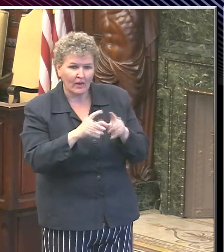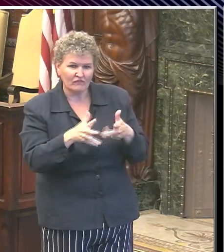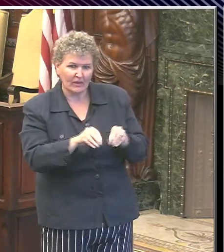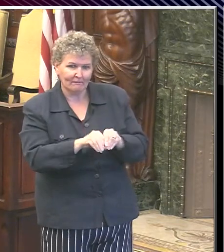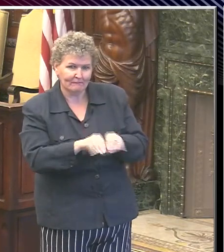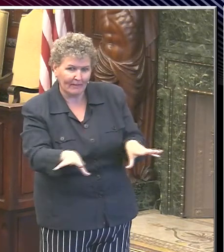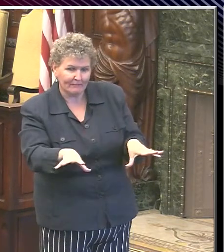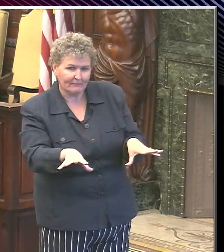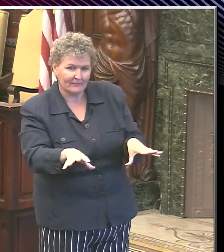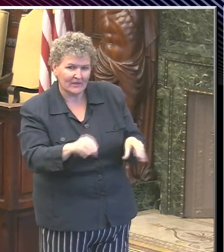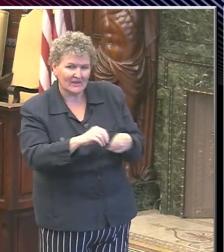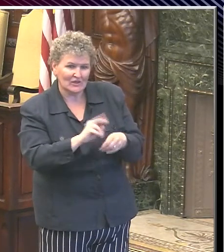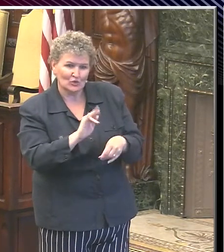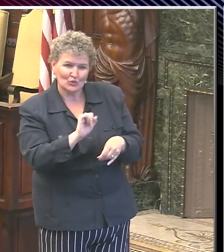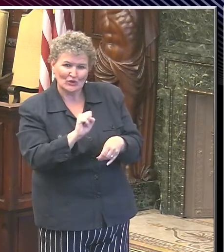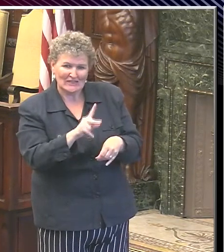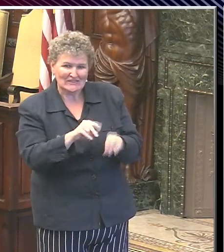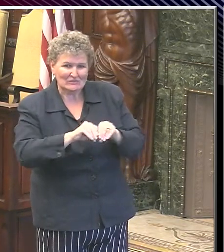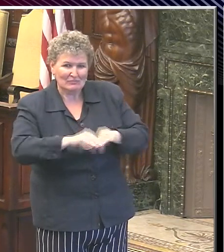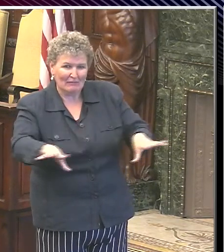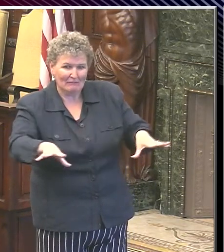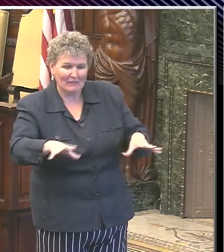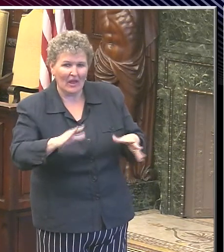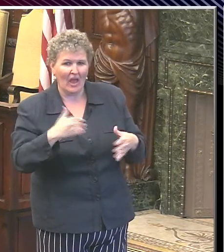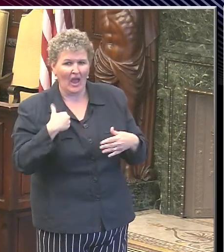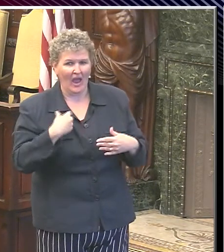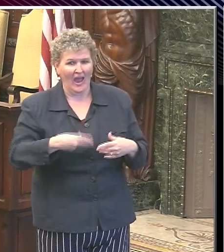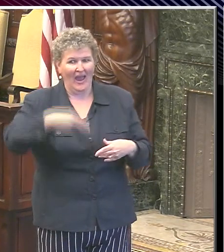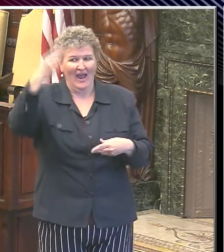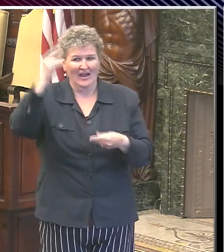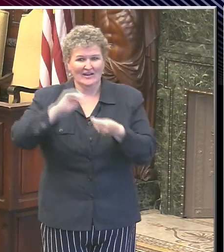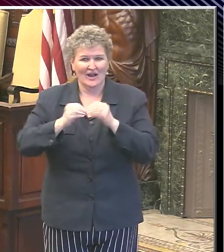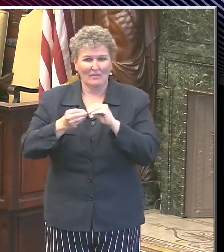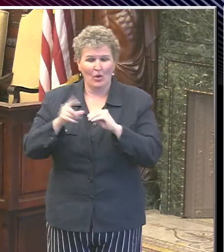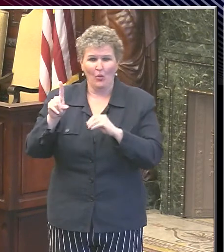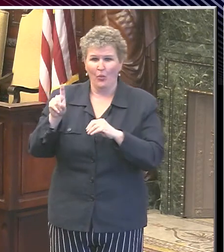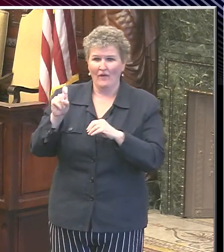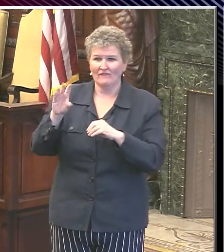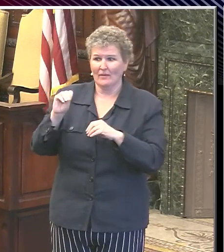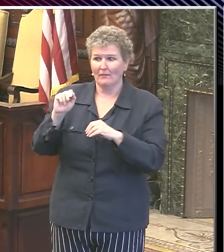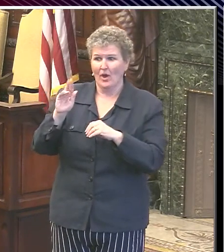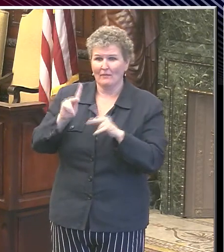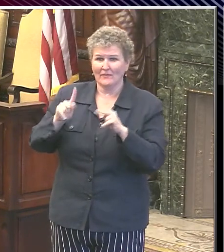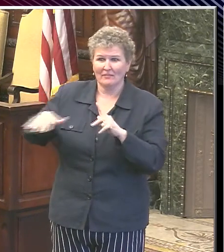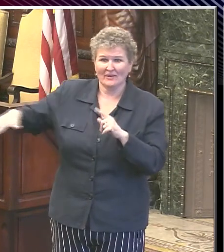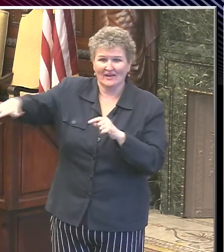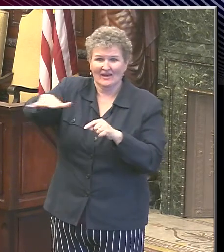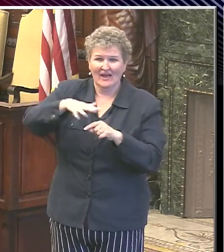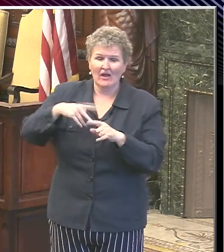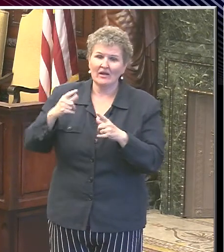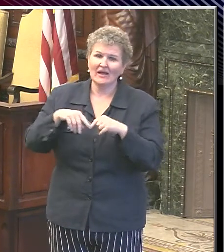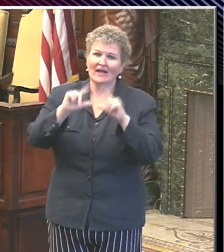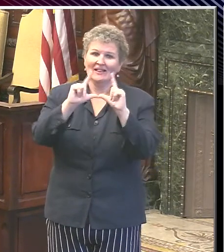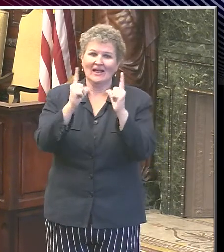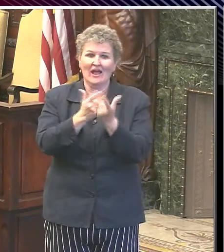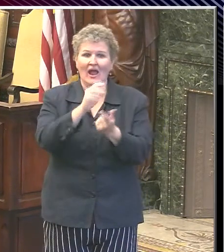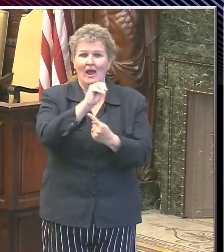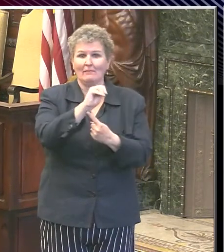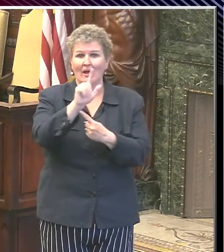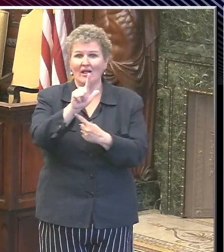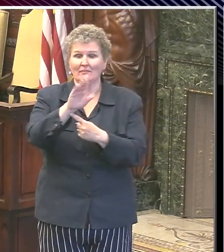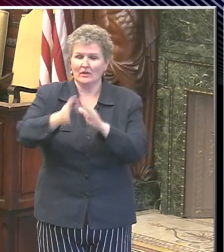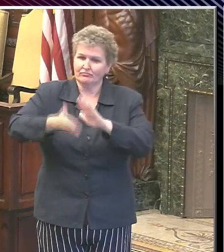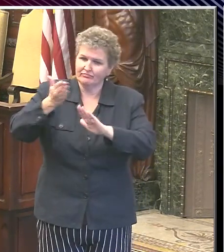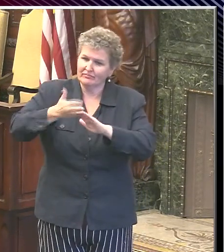around. We're a city of 1.5 million people. So the bigger question really is, can the league continue to operate safely?